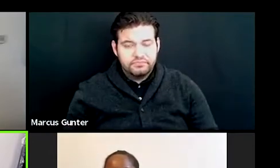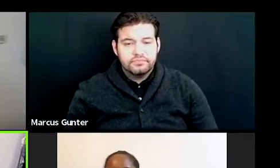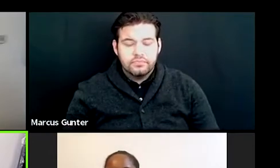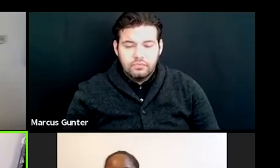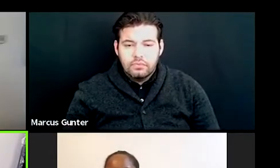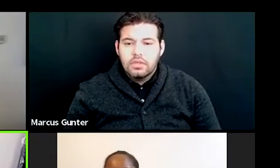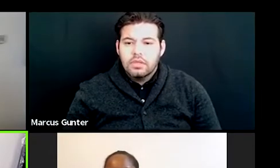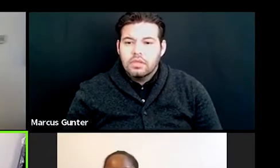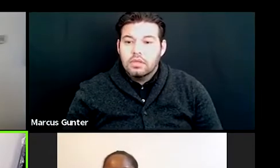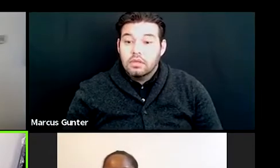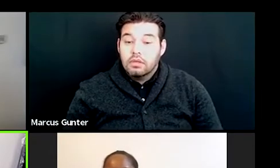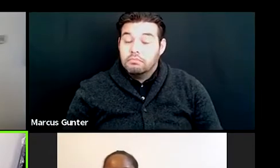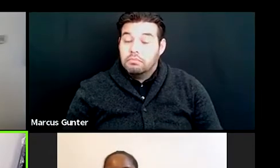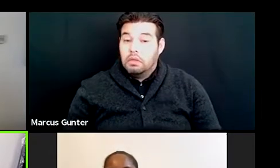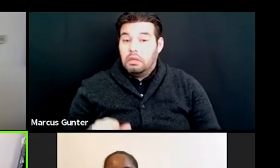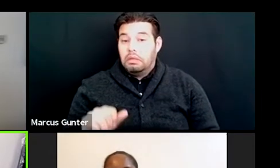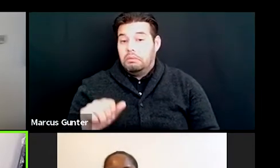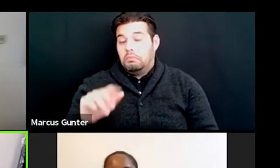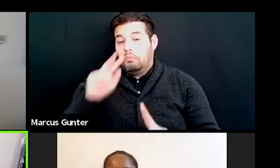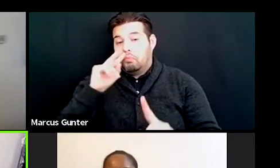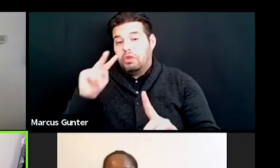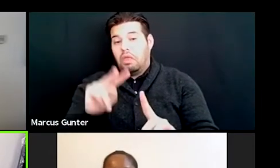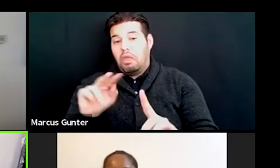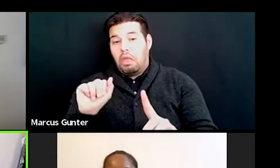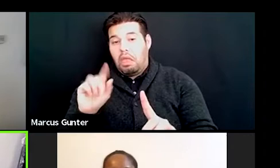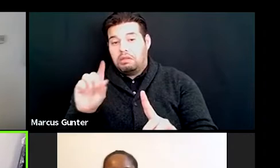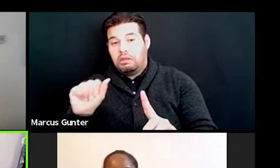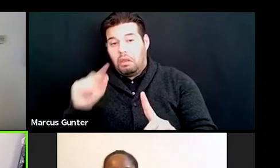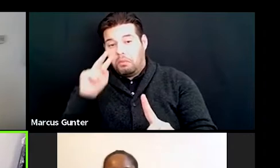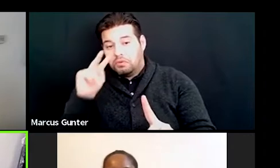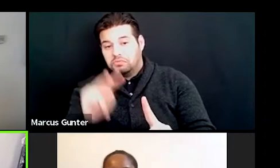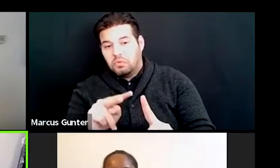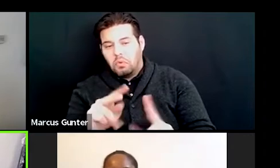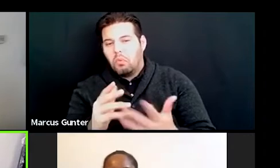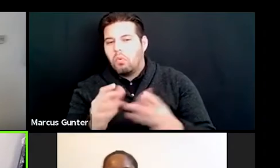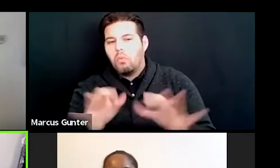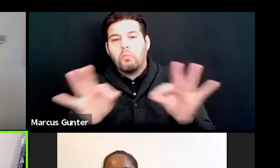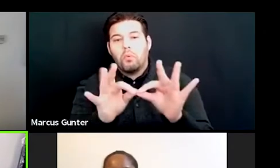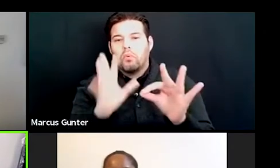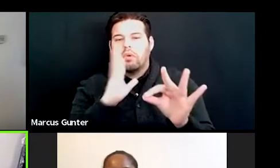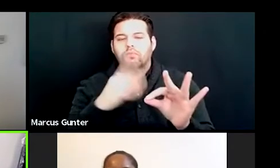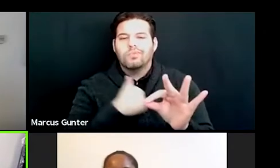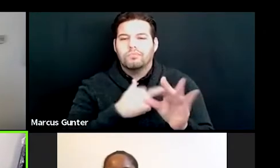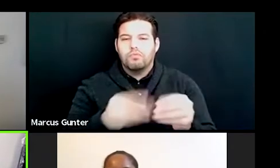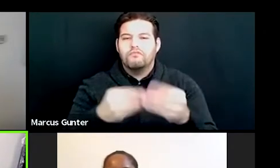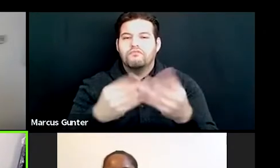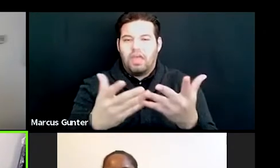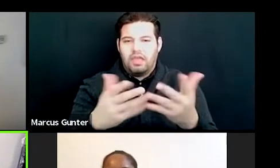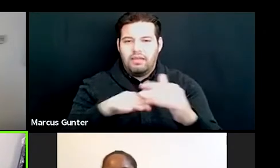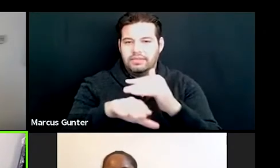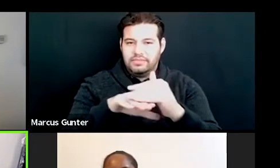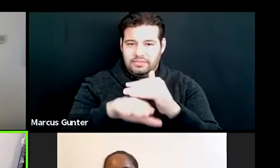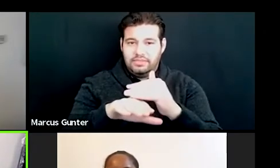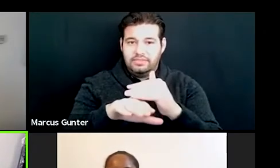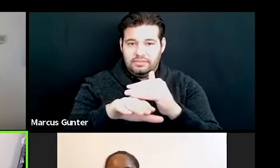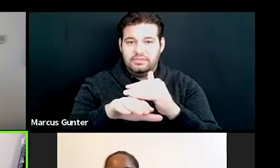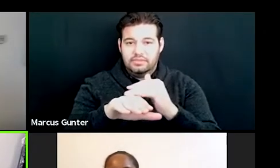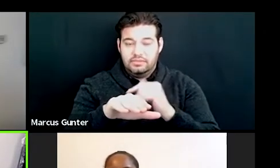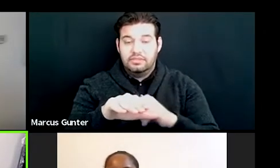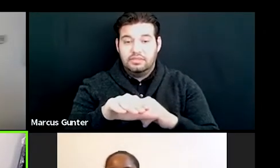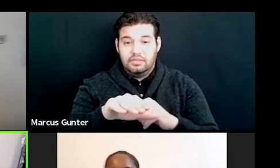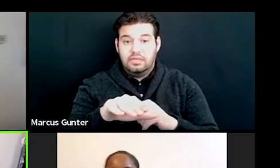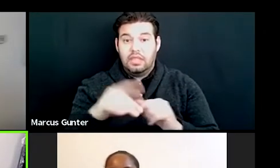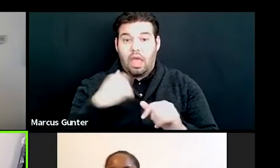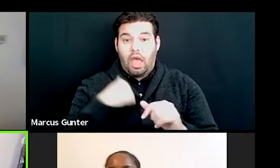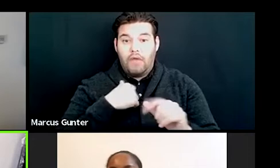so, but from the ADA perspective, the, the key is that we're able to provide that access and having that